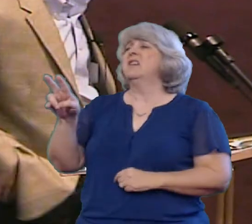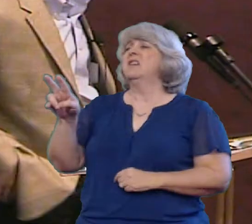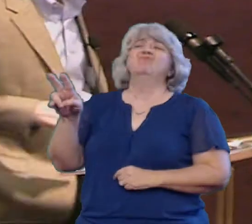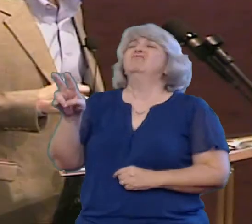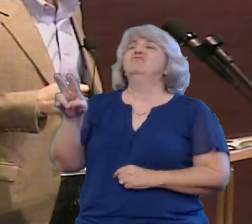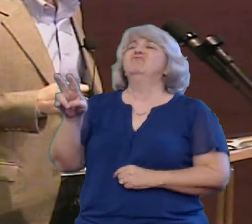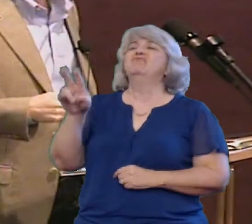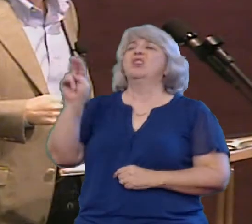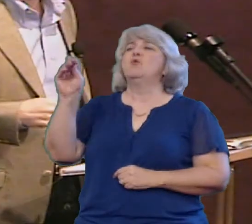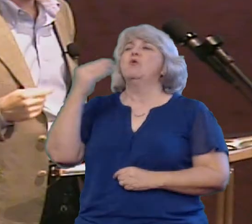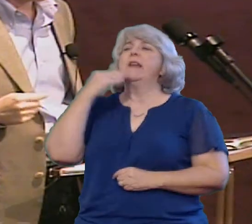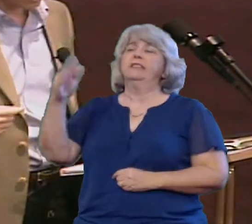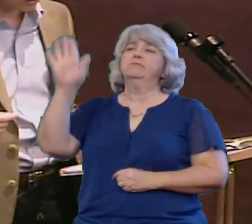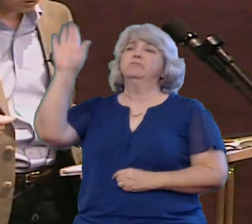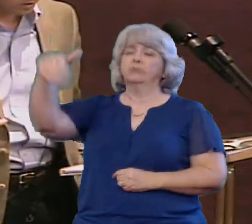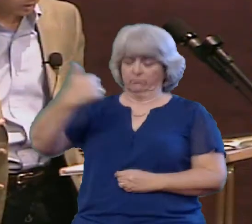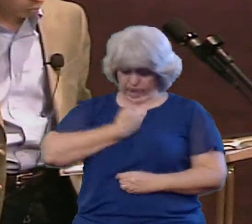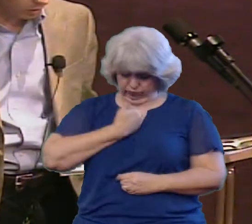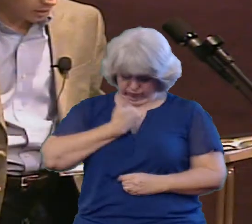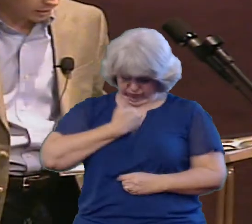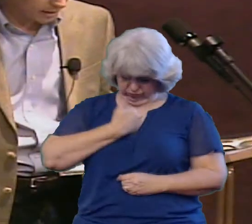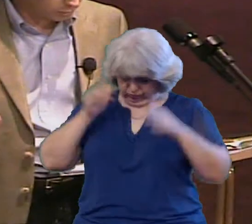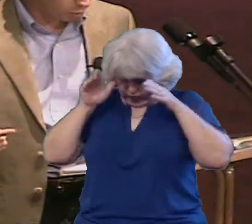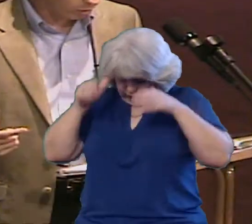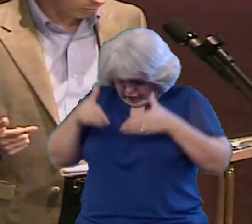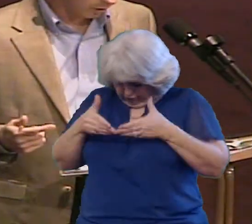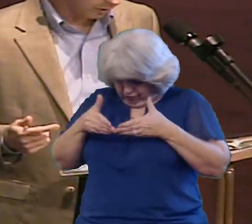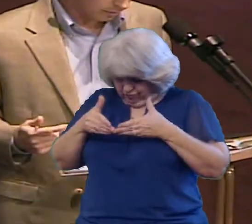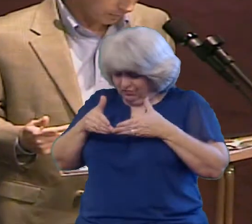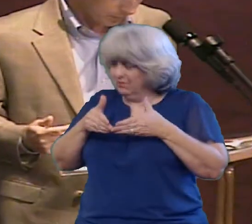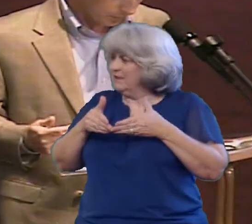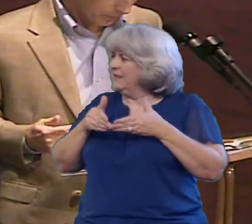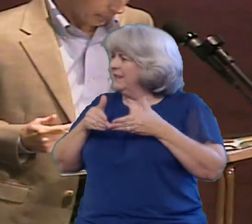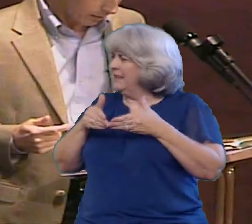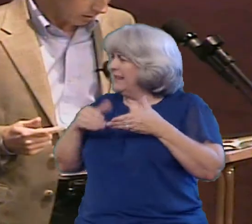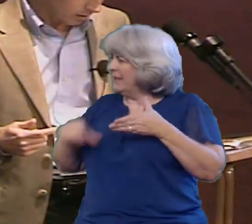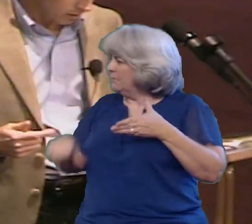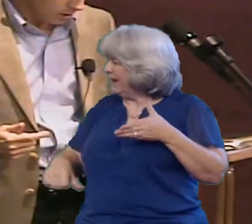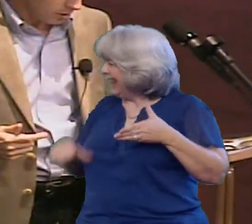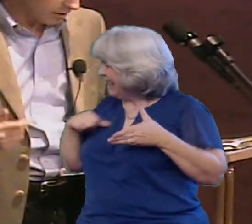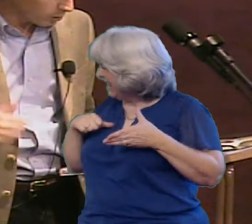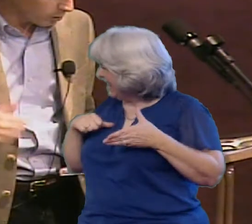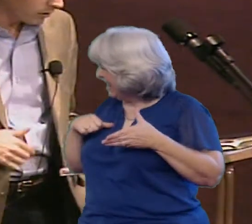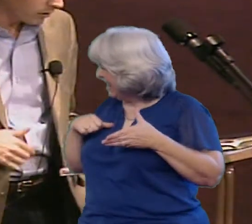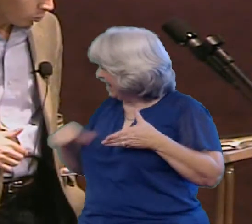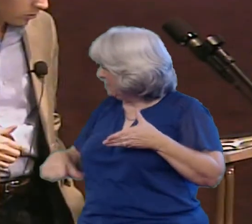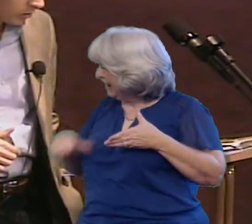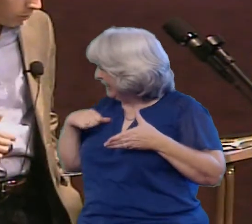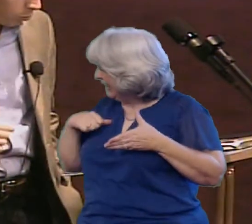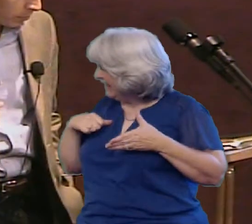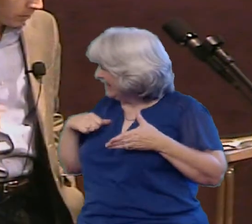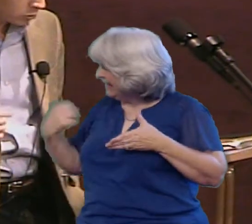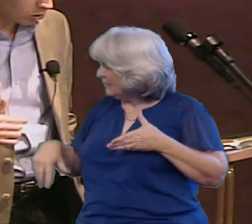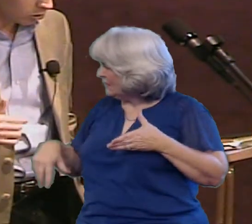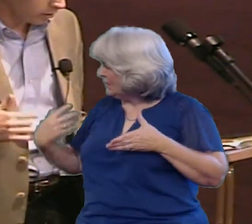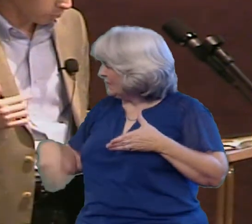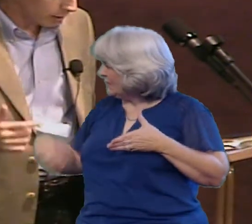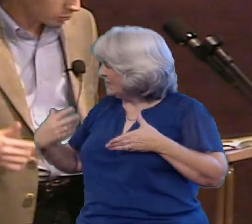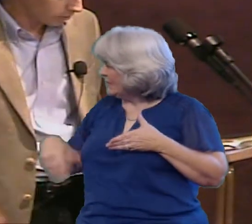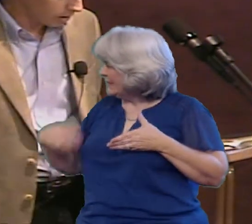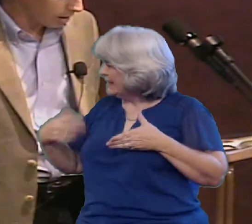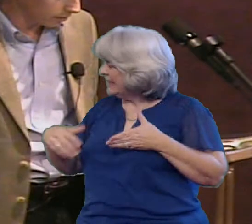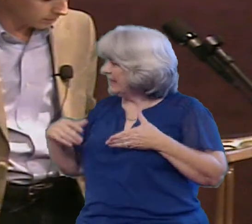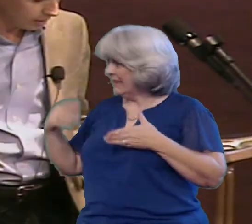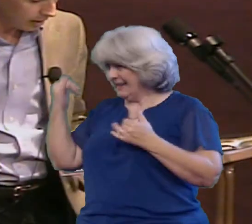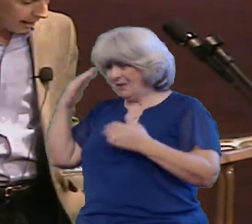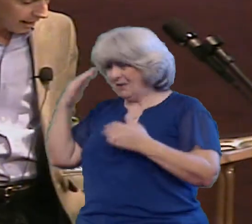It's pride keeping us from fulfilling what God has in store for us You see I think we live in a world today where people struggle with the pressure